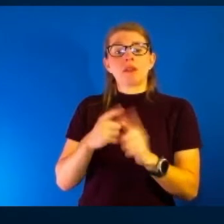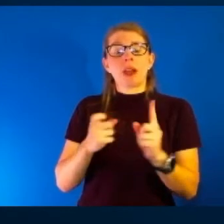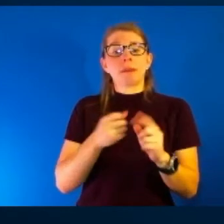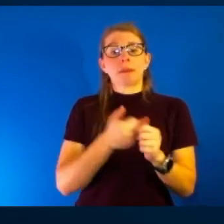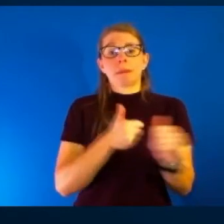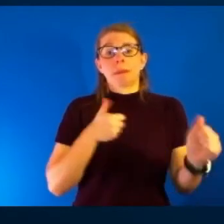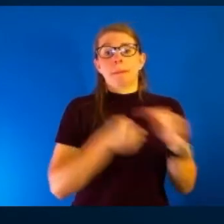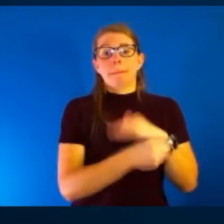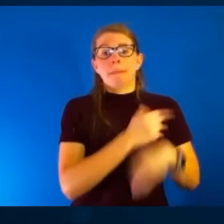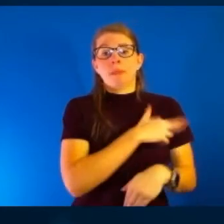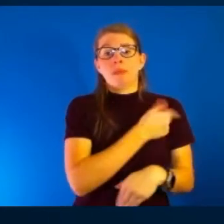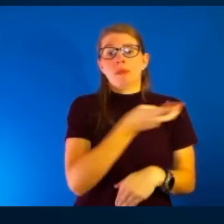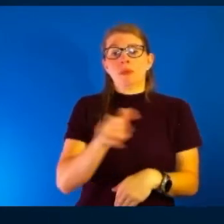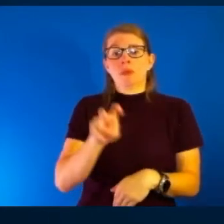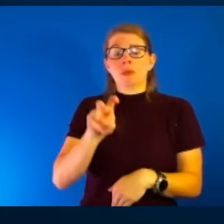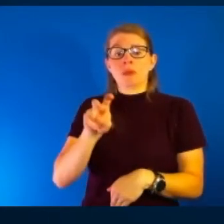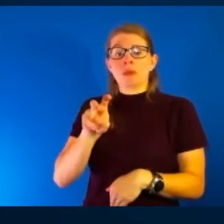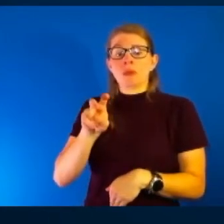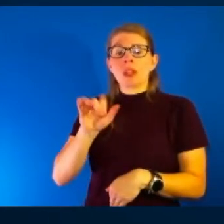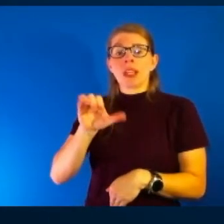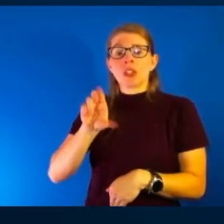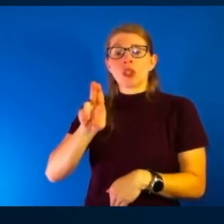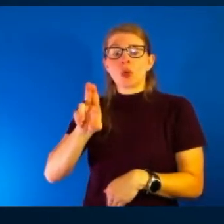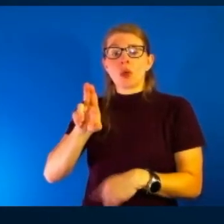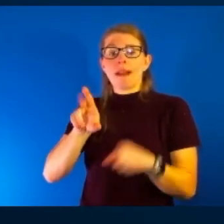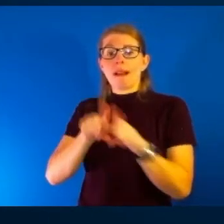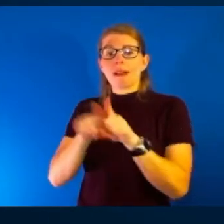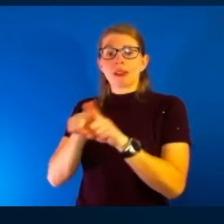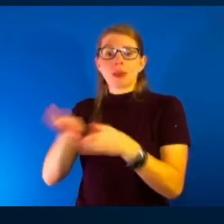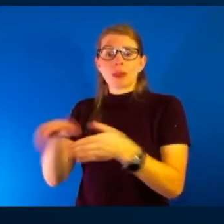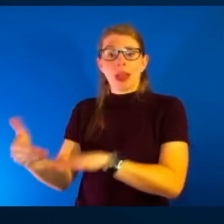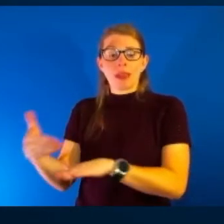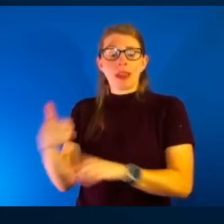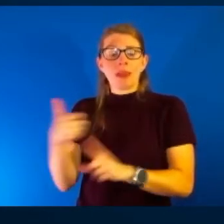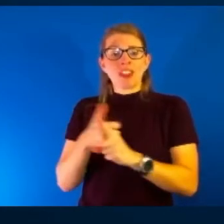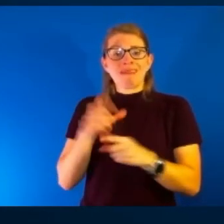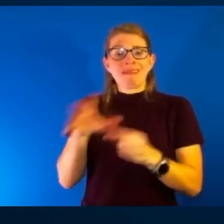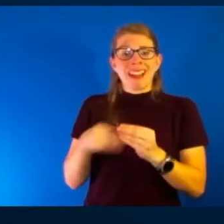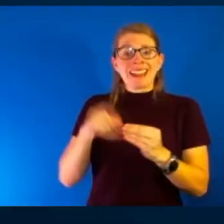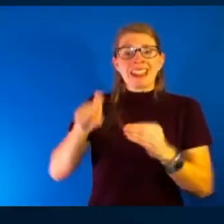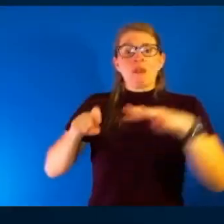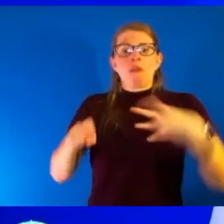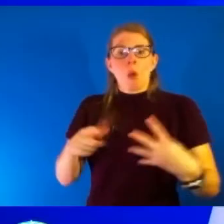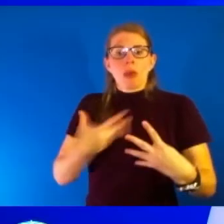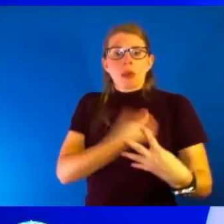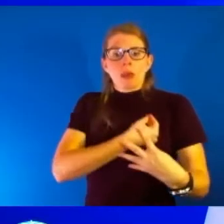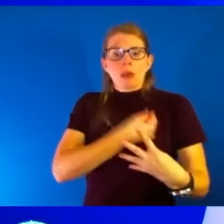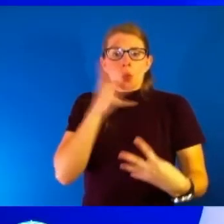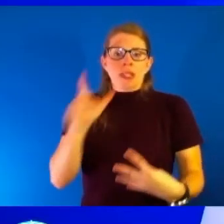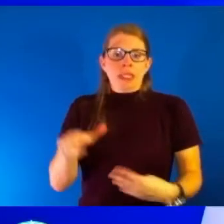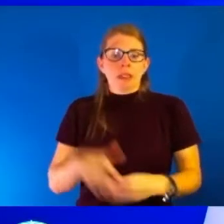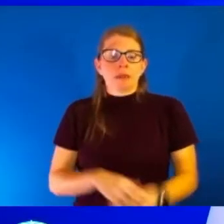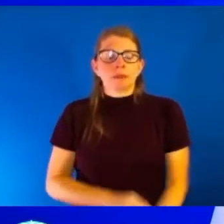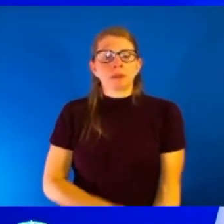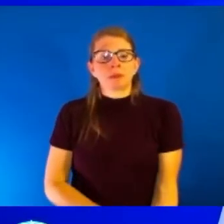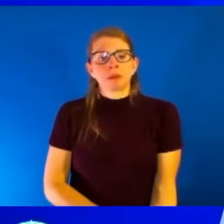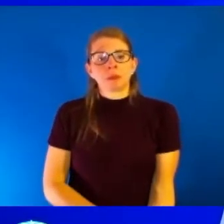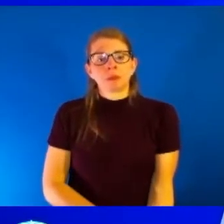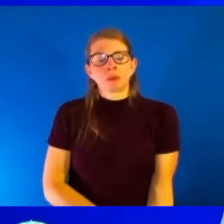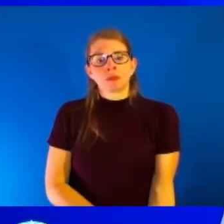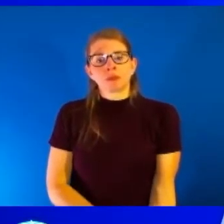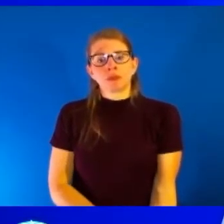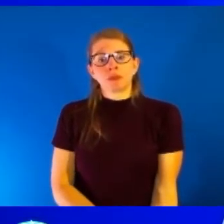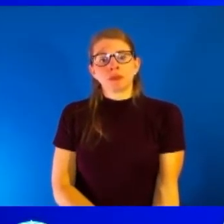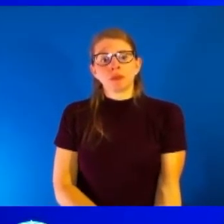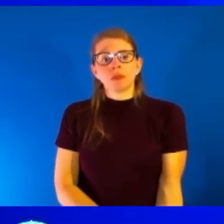believes everyone will need an additional booster. Thoughts? Hawk? Yeah. You know, I'd really like to see that quote